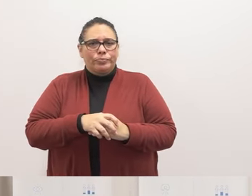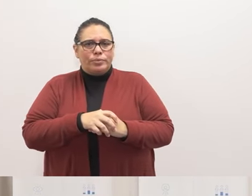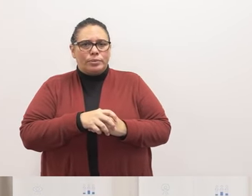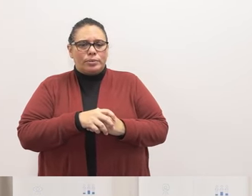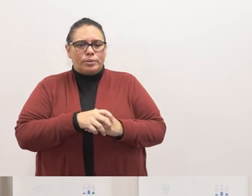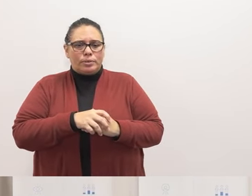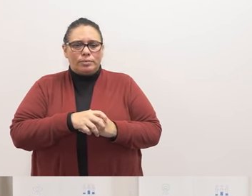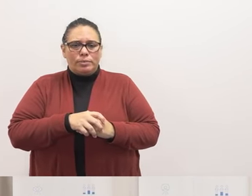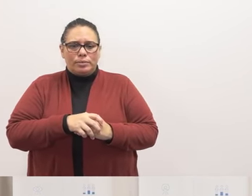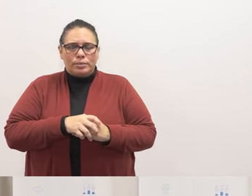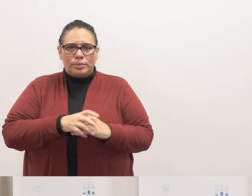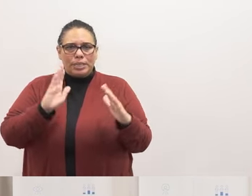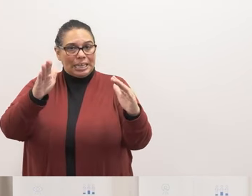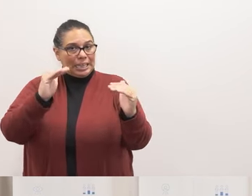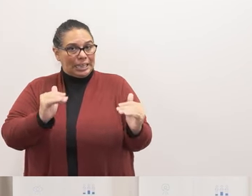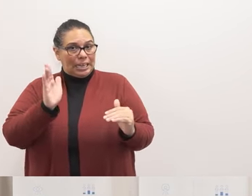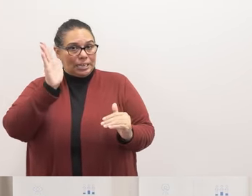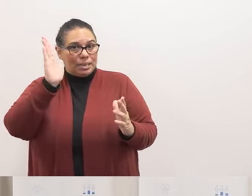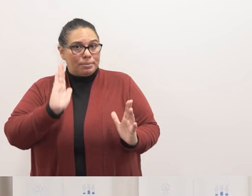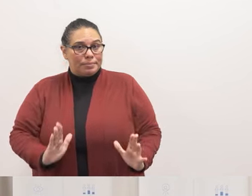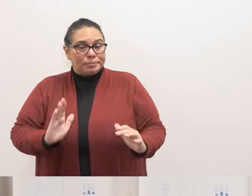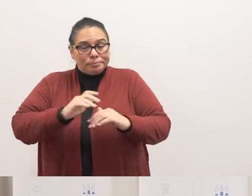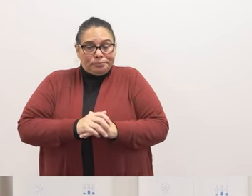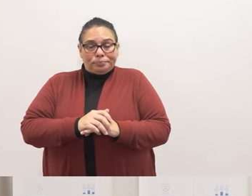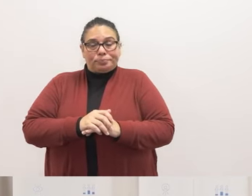Our next speaker is Ruthie.